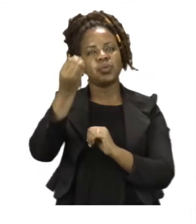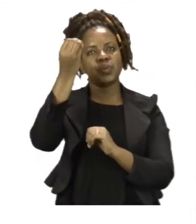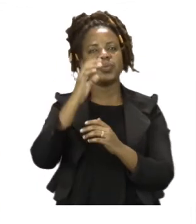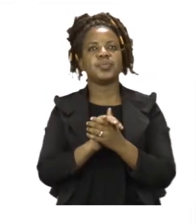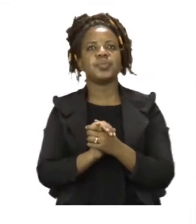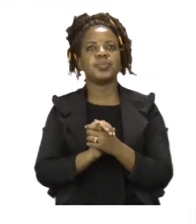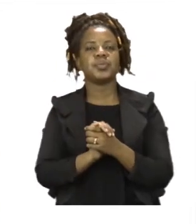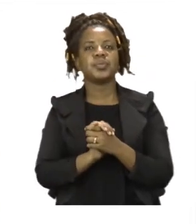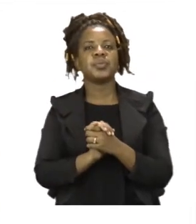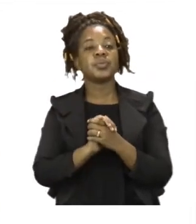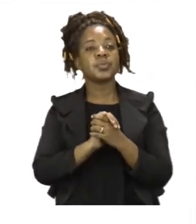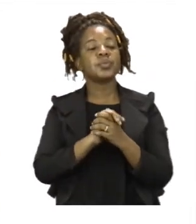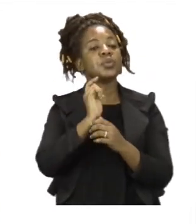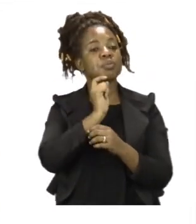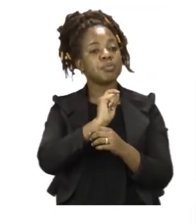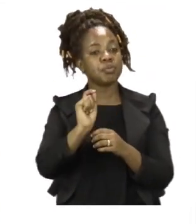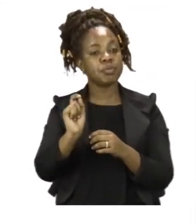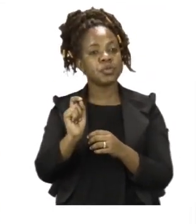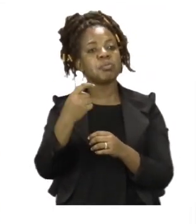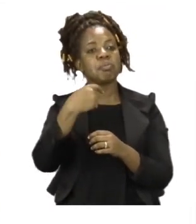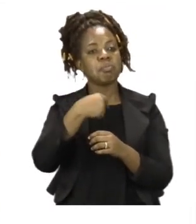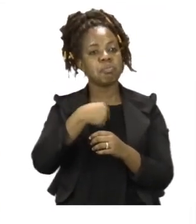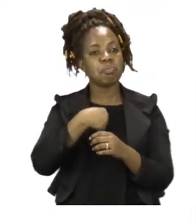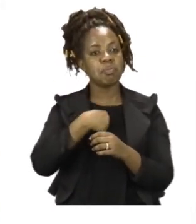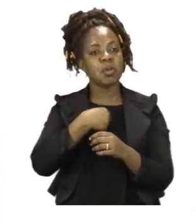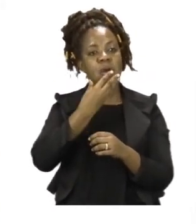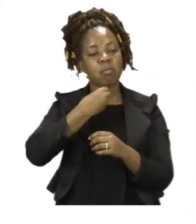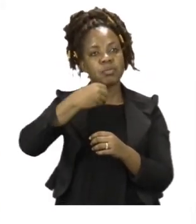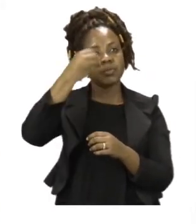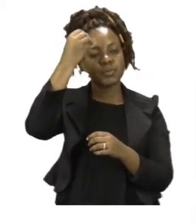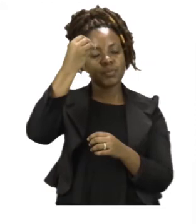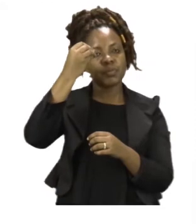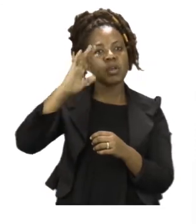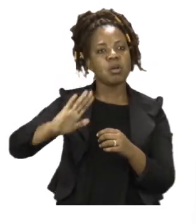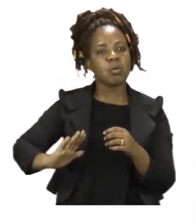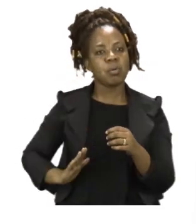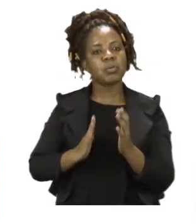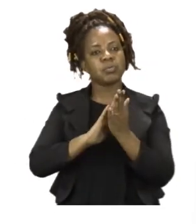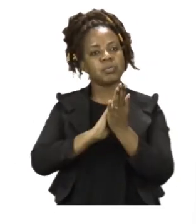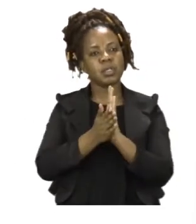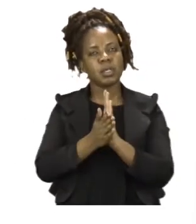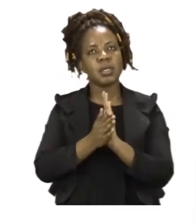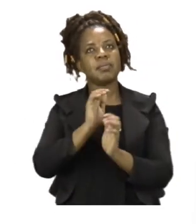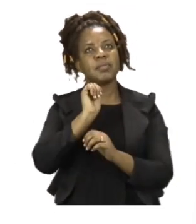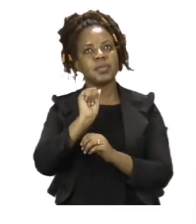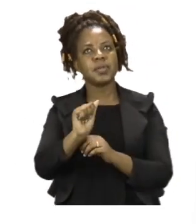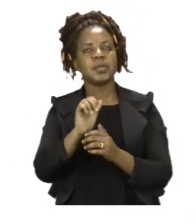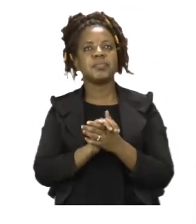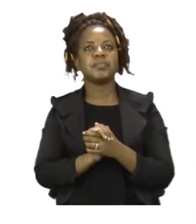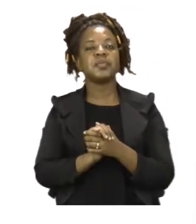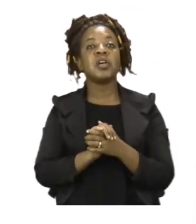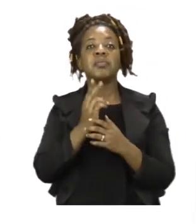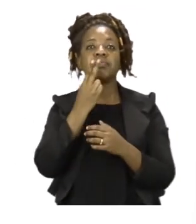like to become a, and then you tell me what you want to be. So let us all take our pencils